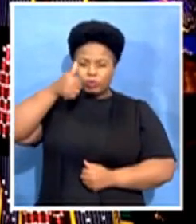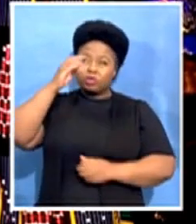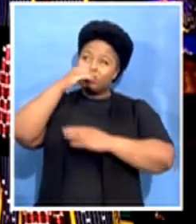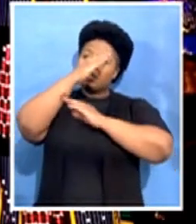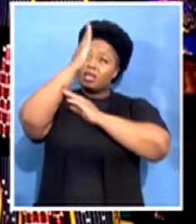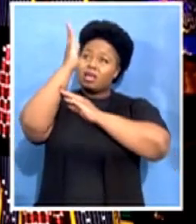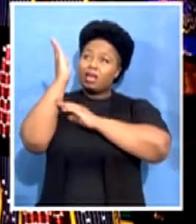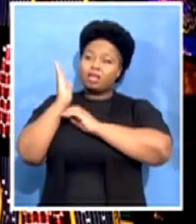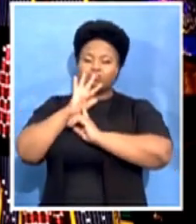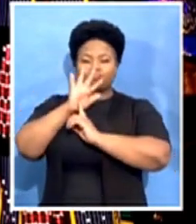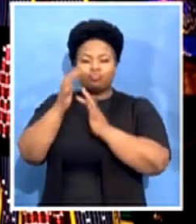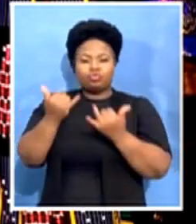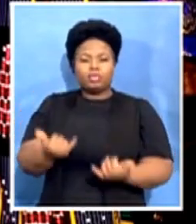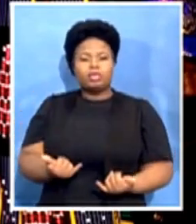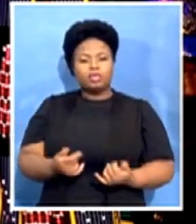you to